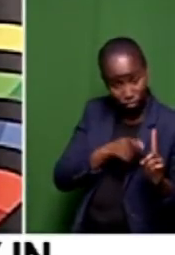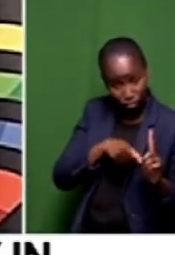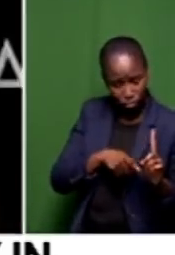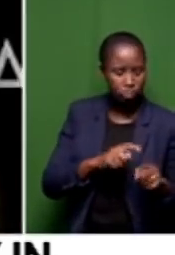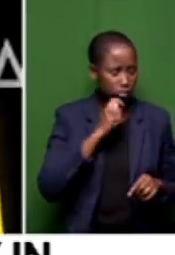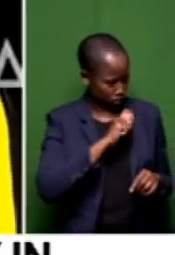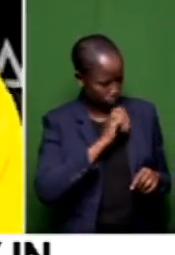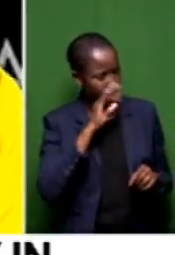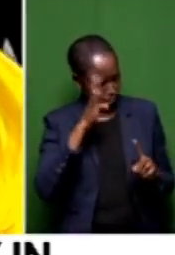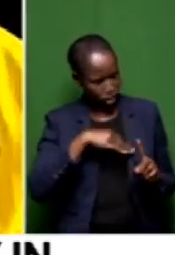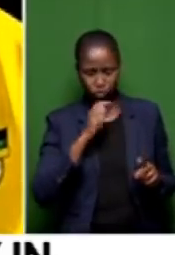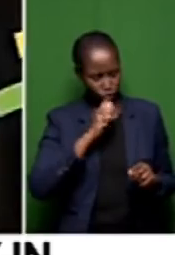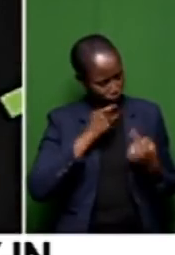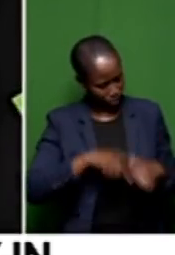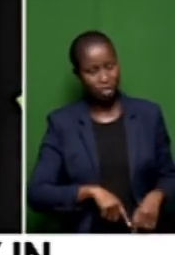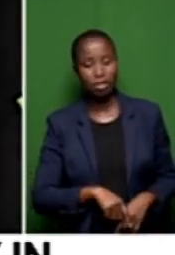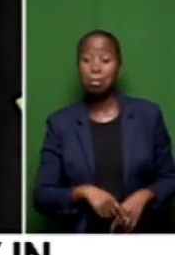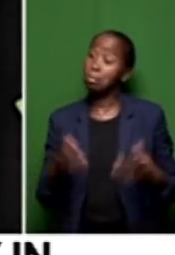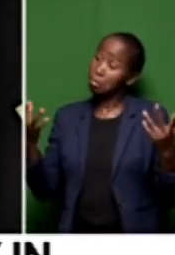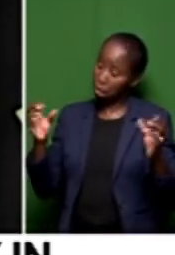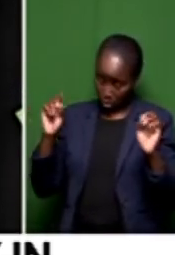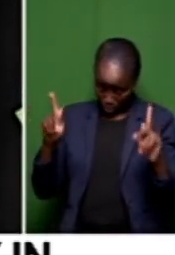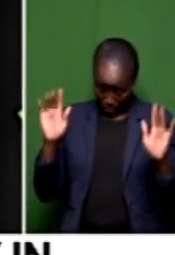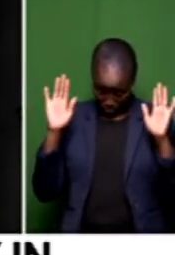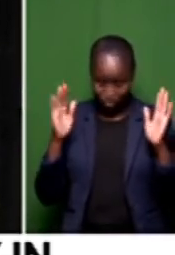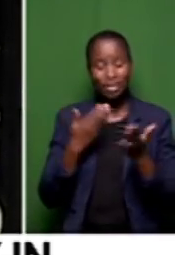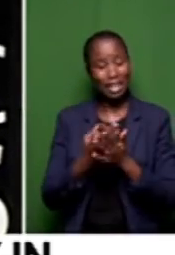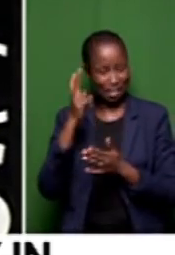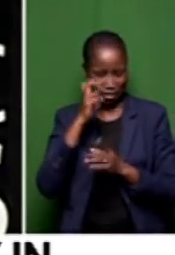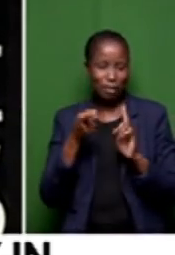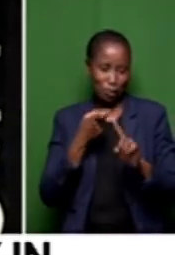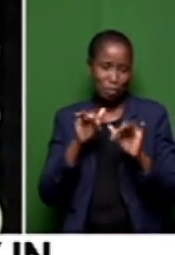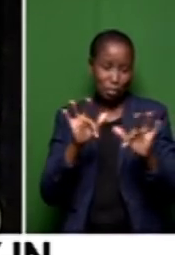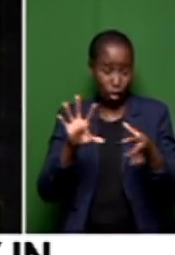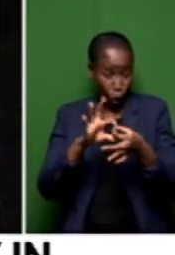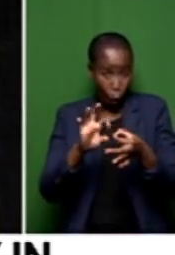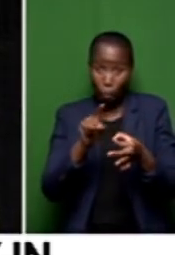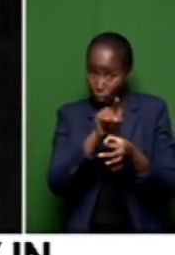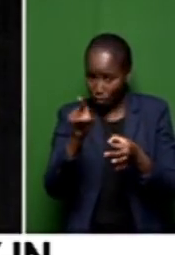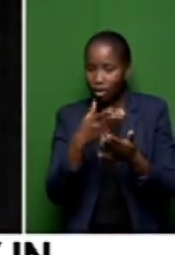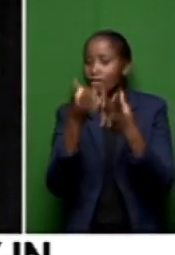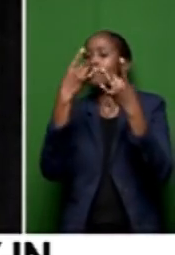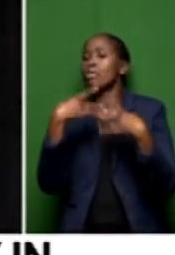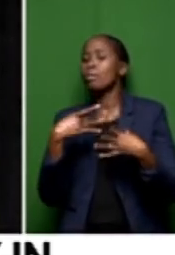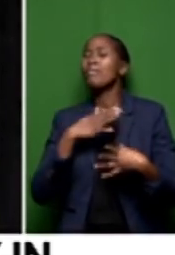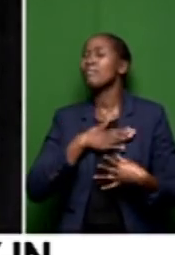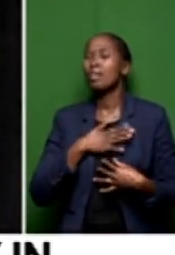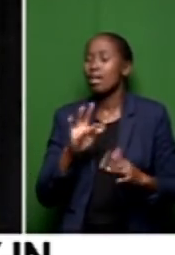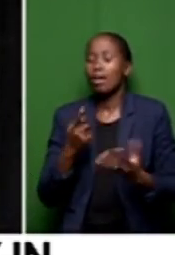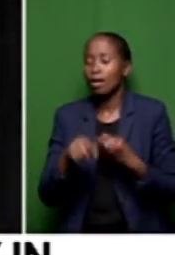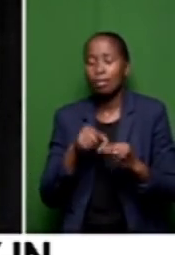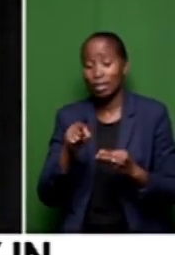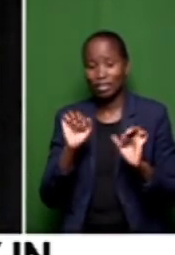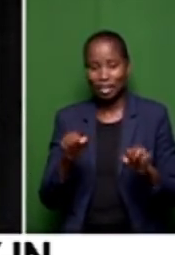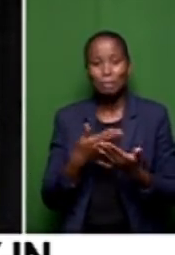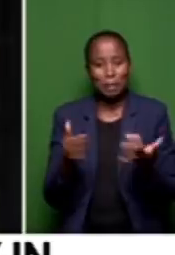Okay, not true. Well, we will hear from our viewers later on and maybe they will tell us what exactly the state of play is.